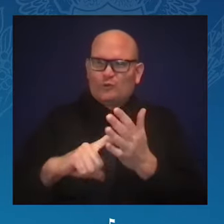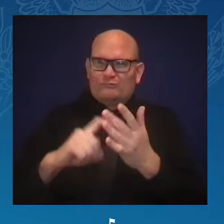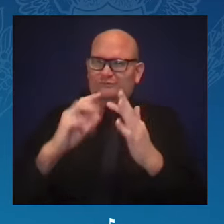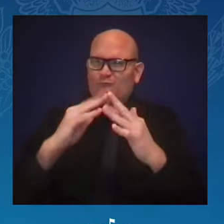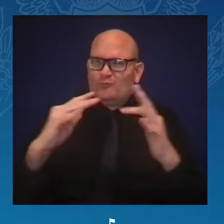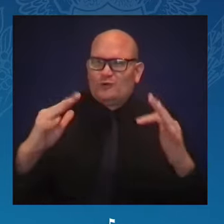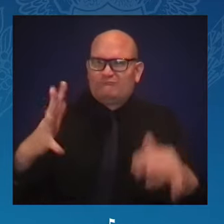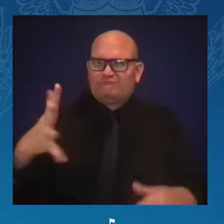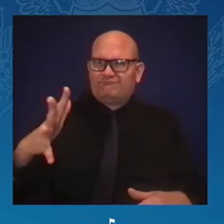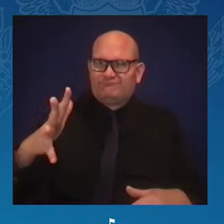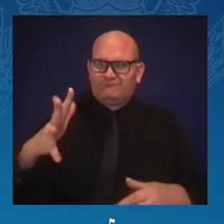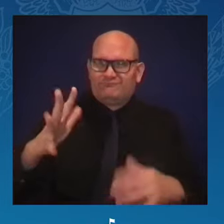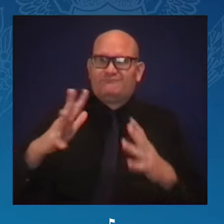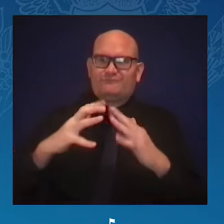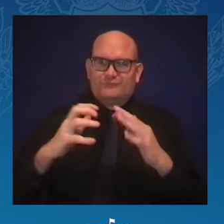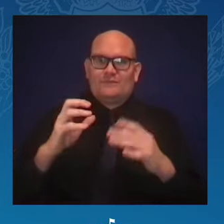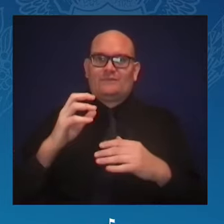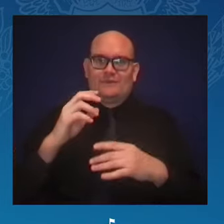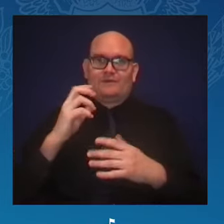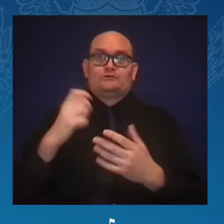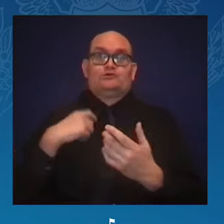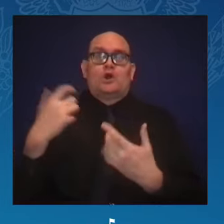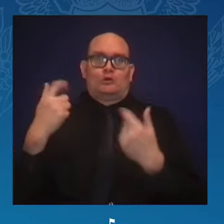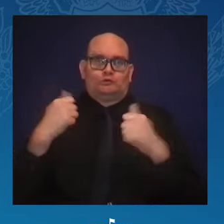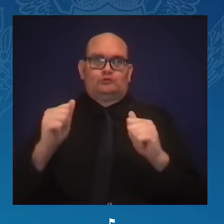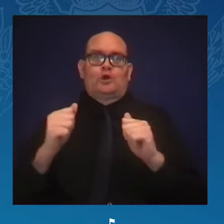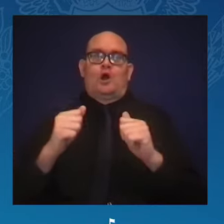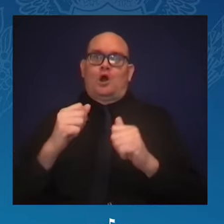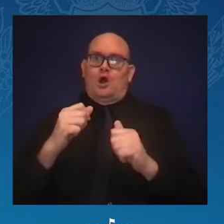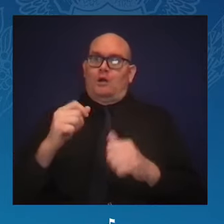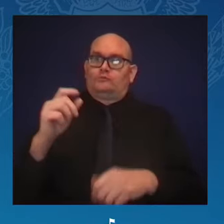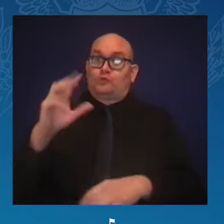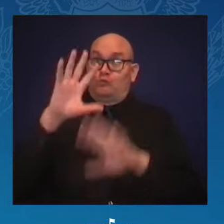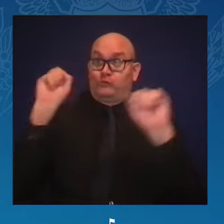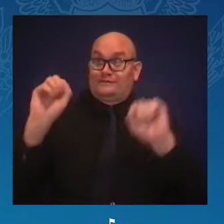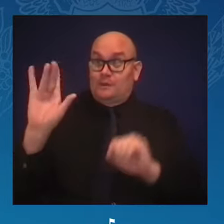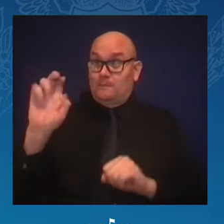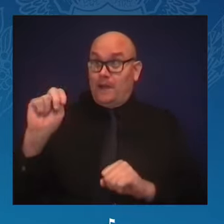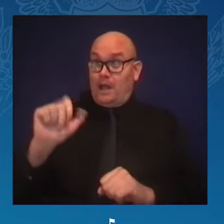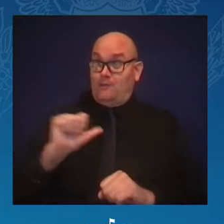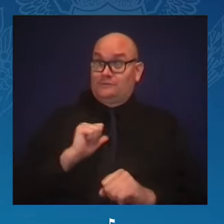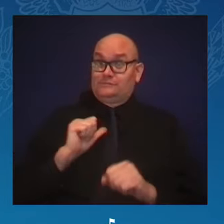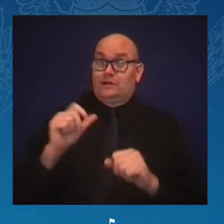any other administration in history combined.